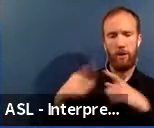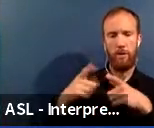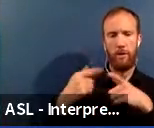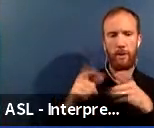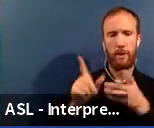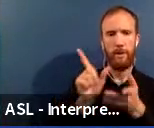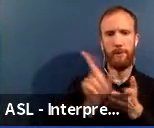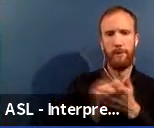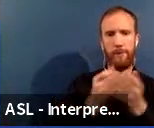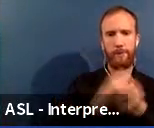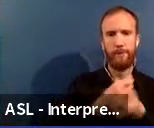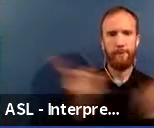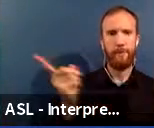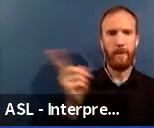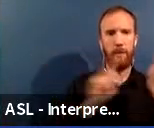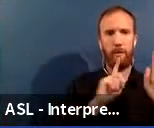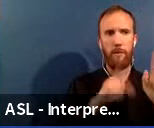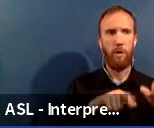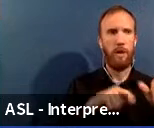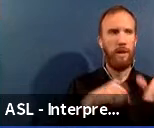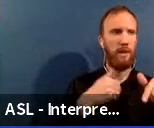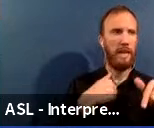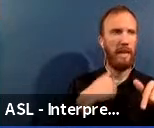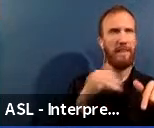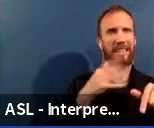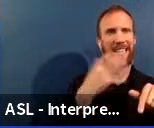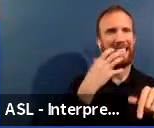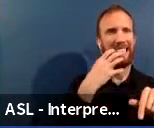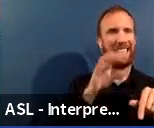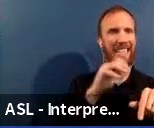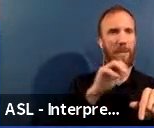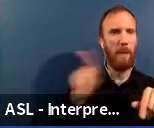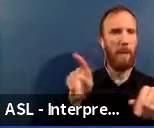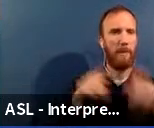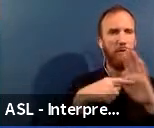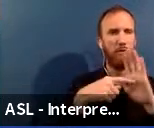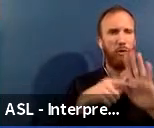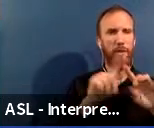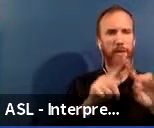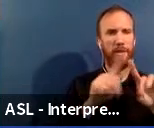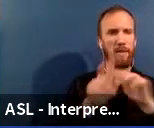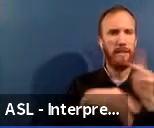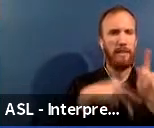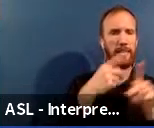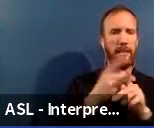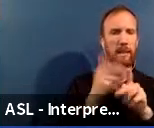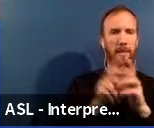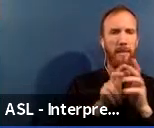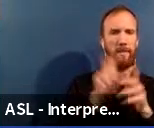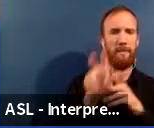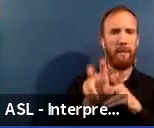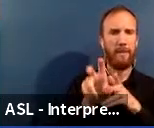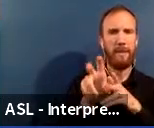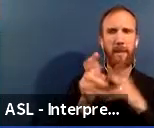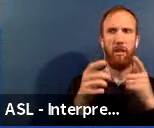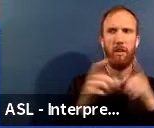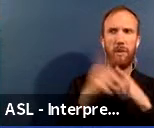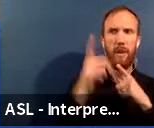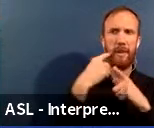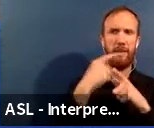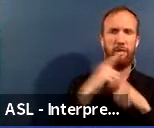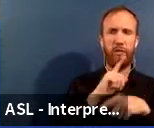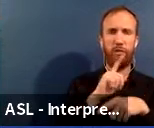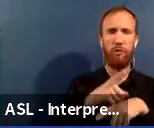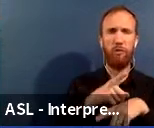was a heat map that showed, you know, different types of investments. I think that from there, it also rolls into like the actual investments that are made.